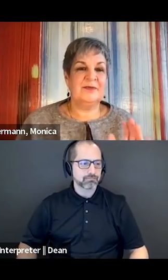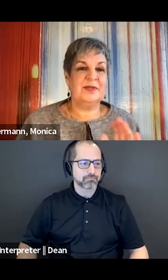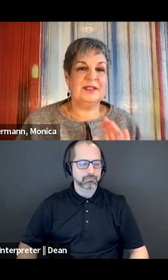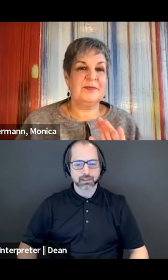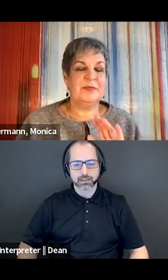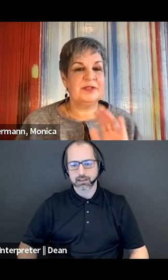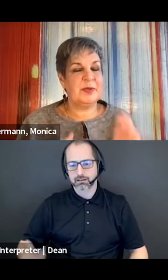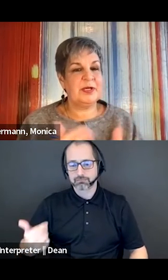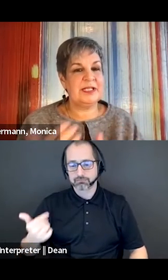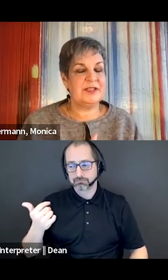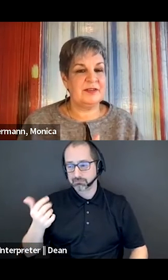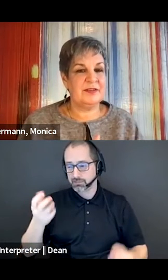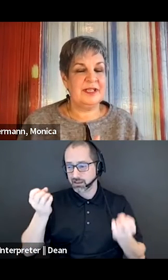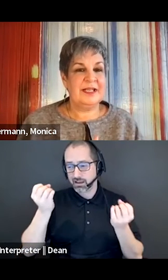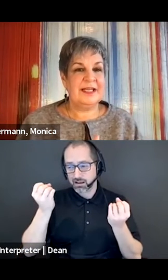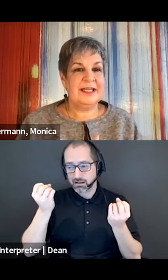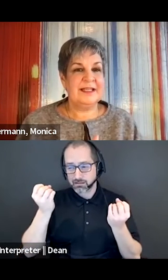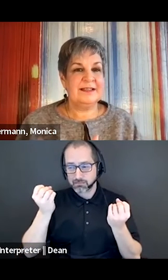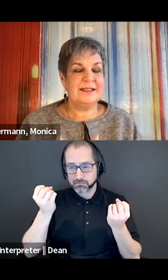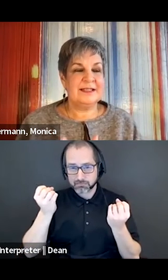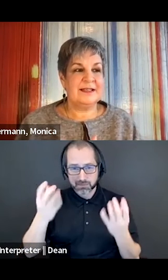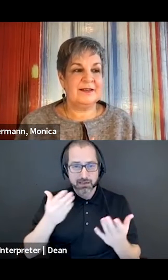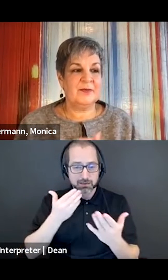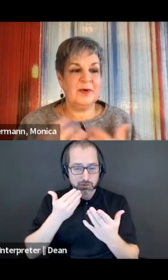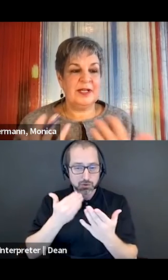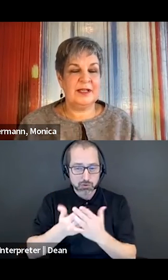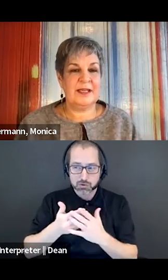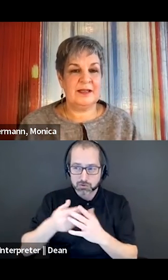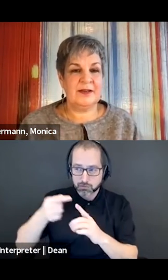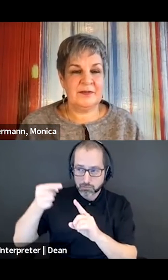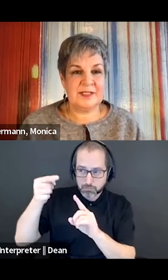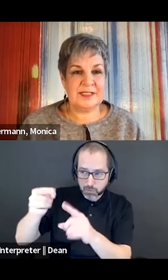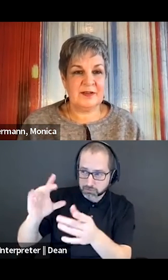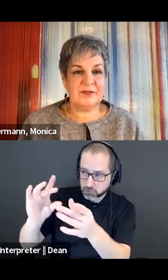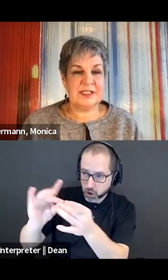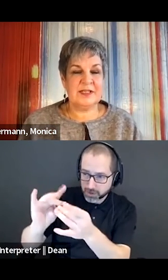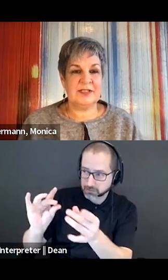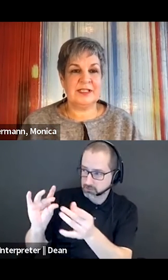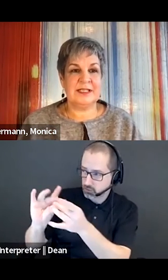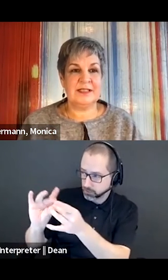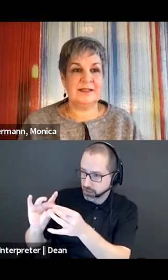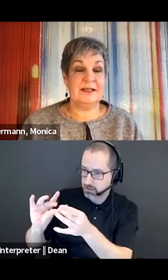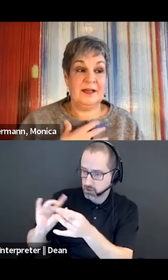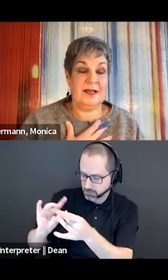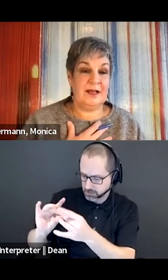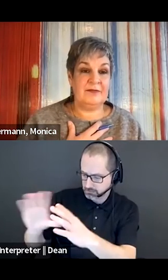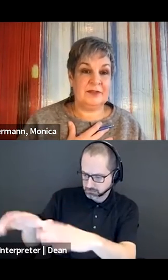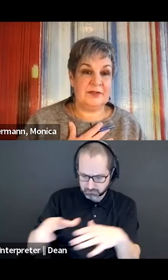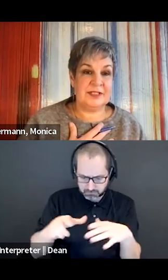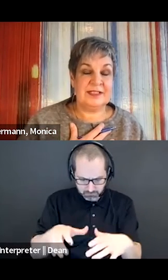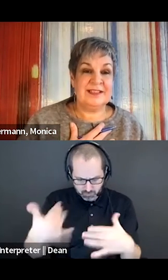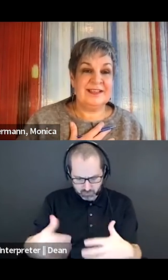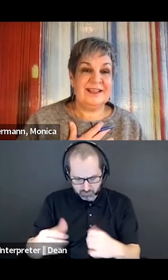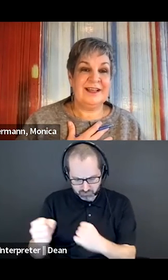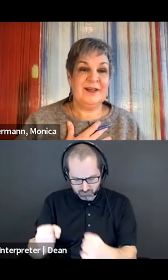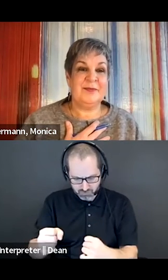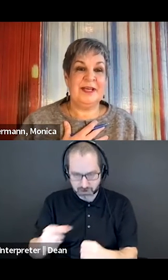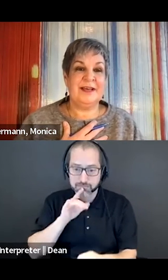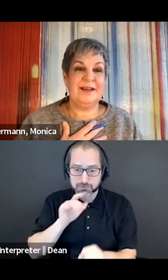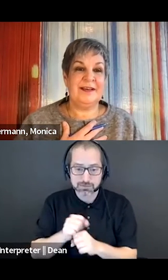really built upon each other. And what I get out of this conversation is I've learned